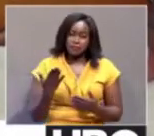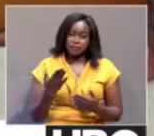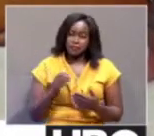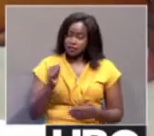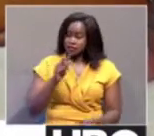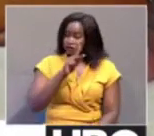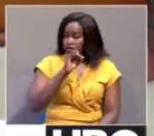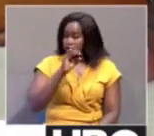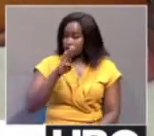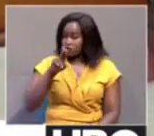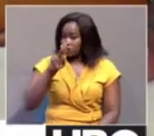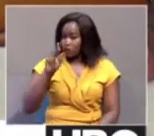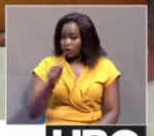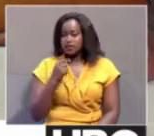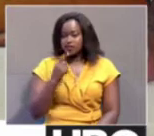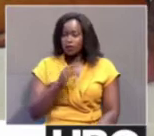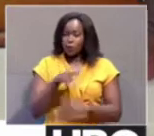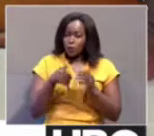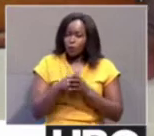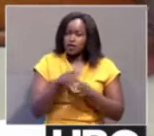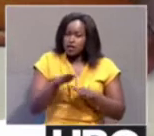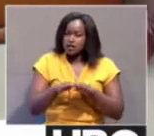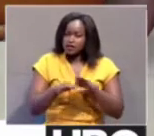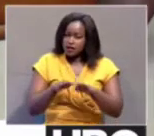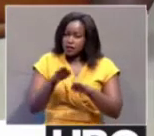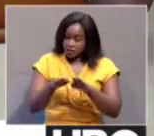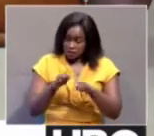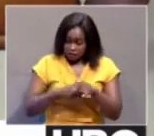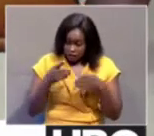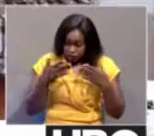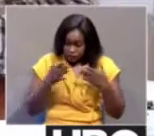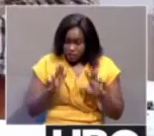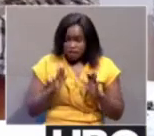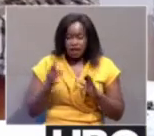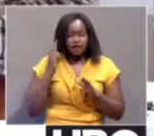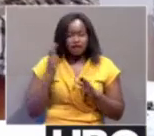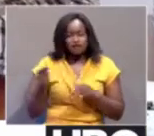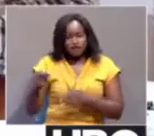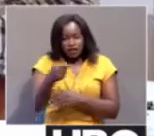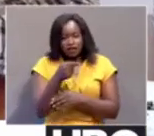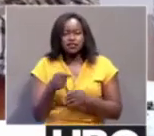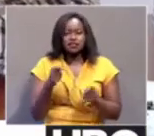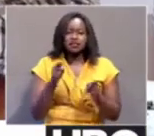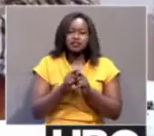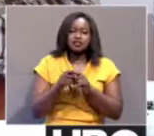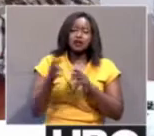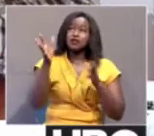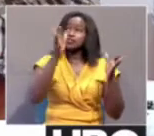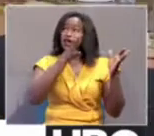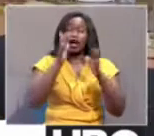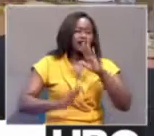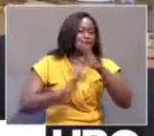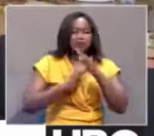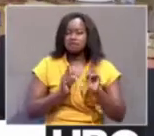that with all steps of mastering modern batik art complete by these deaf fine artists, even the sky will not be the limit.